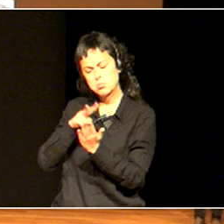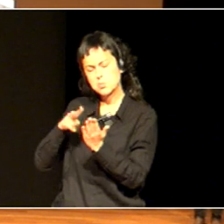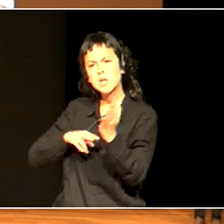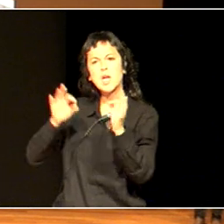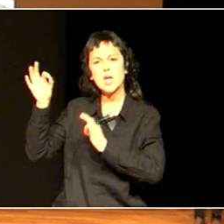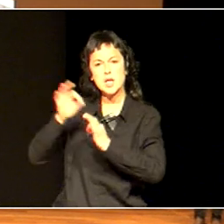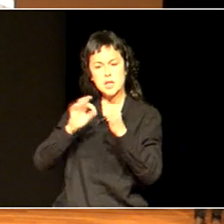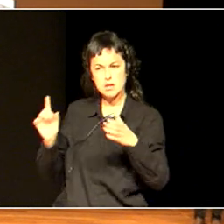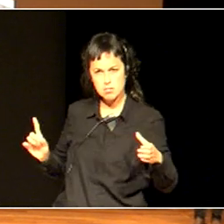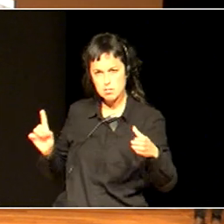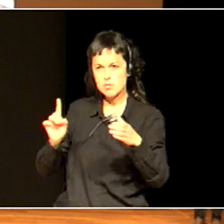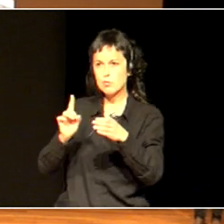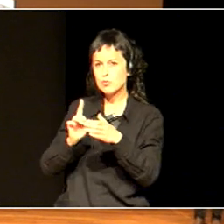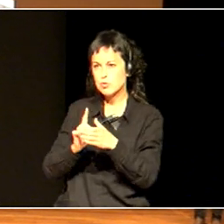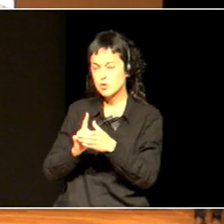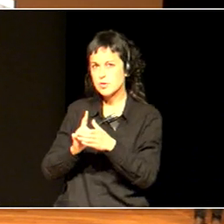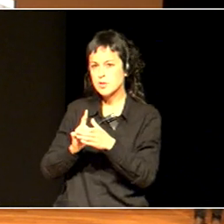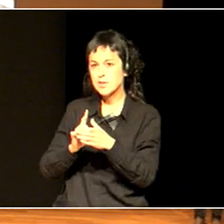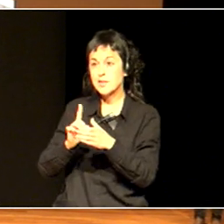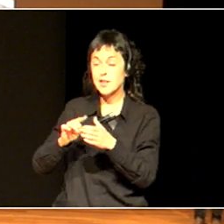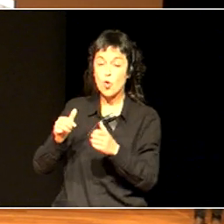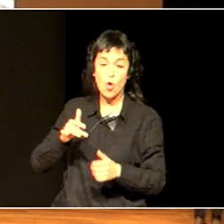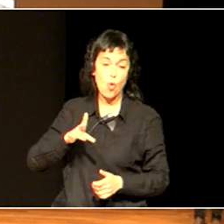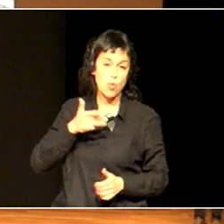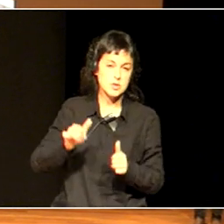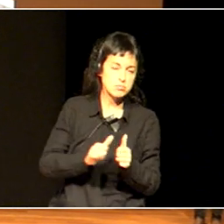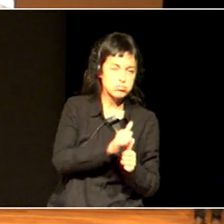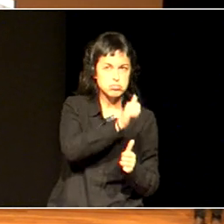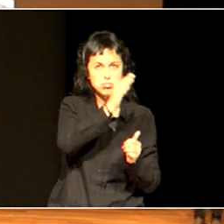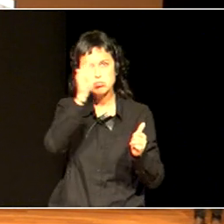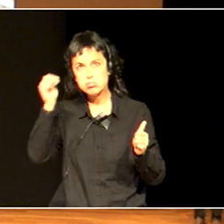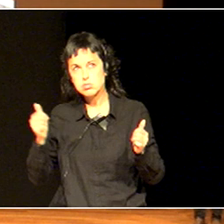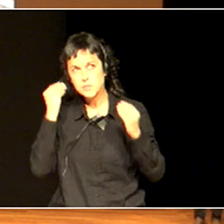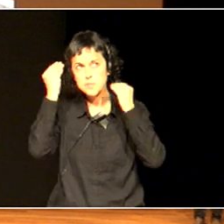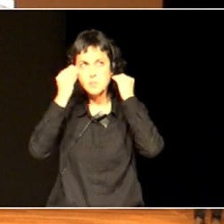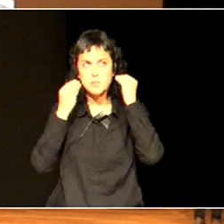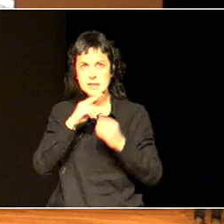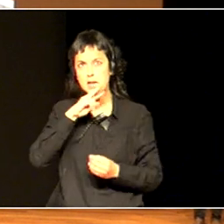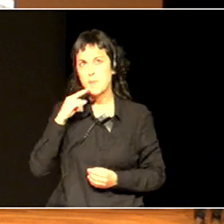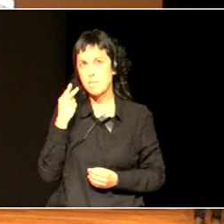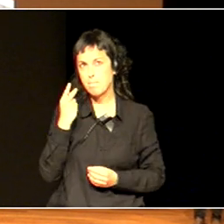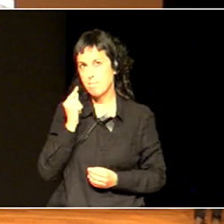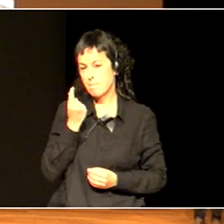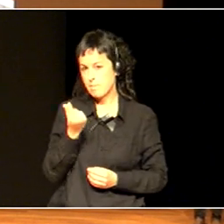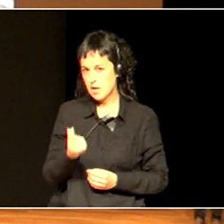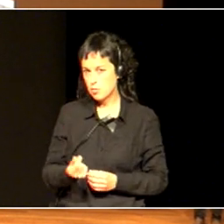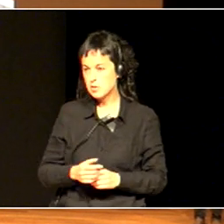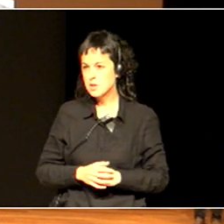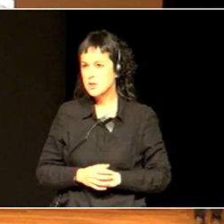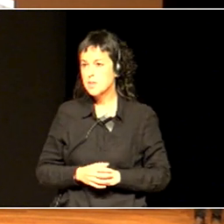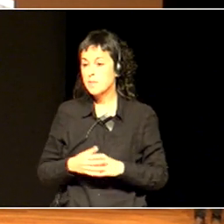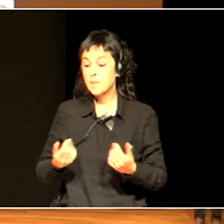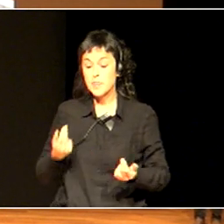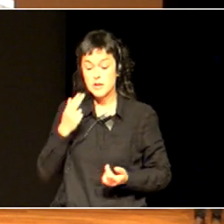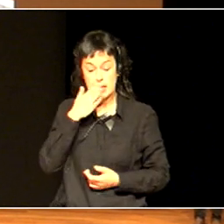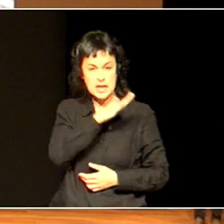values. And they, the children were making shields on which they were putting those things